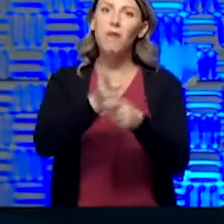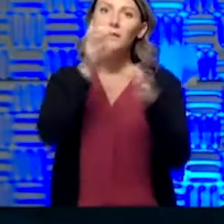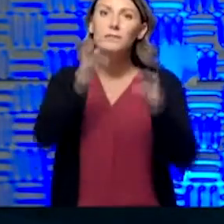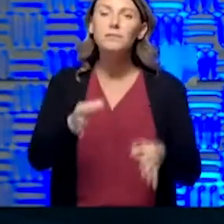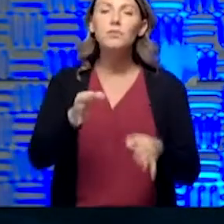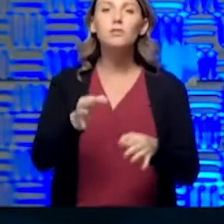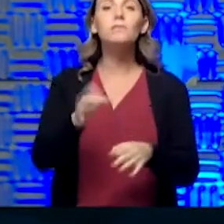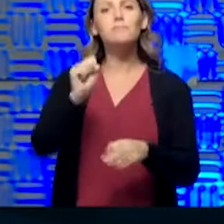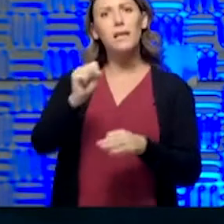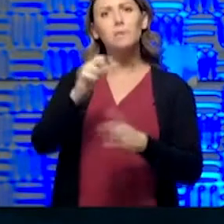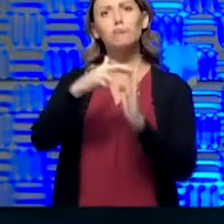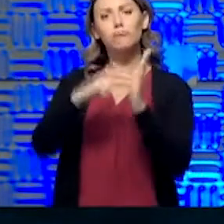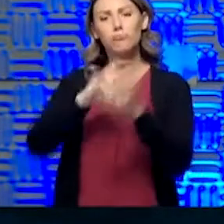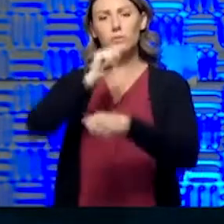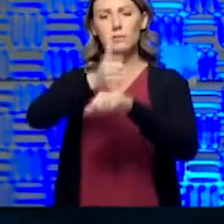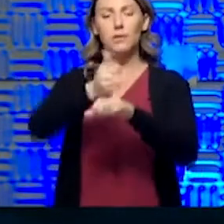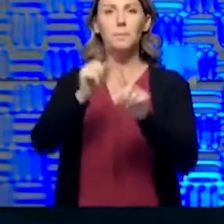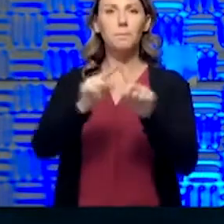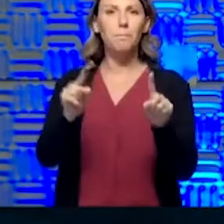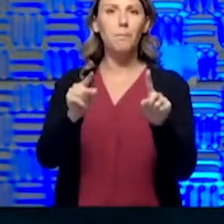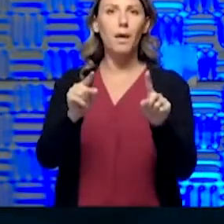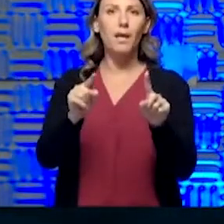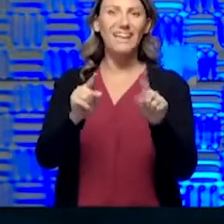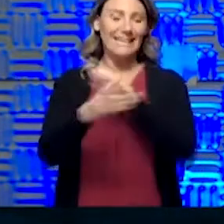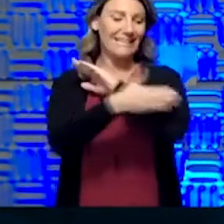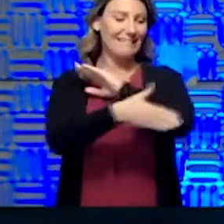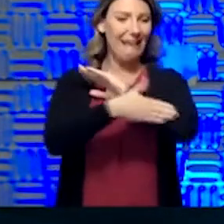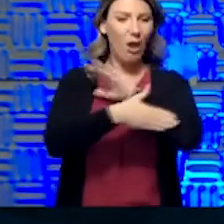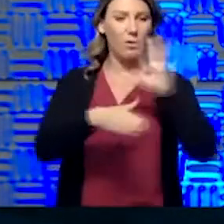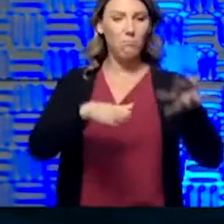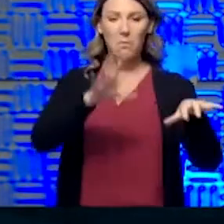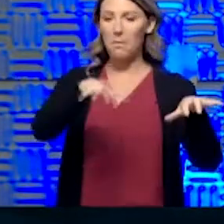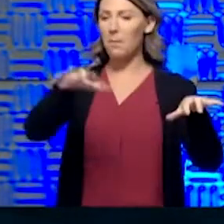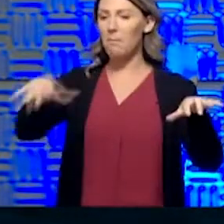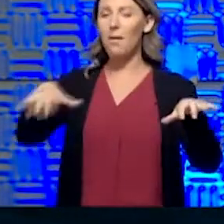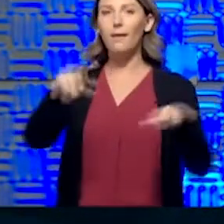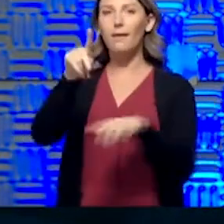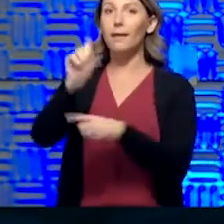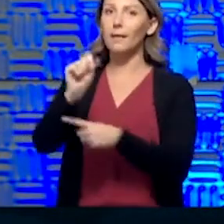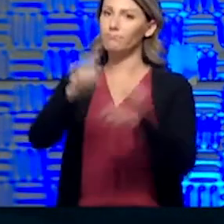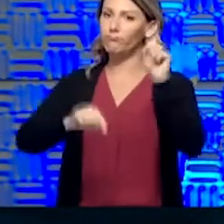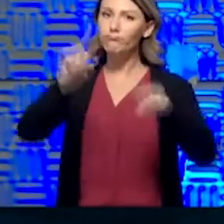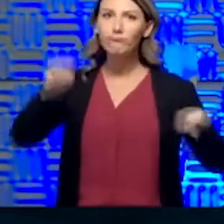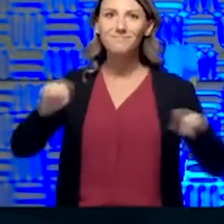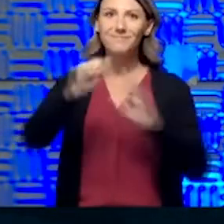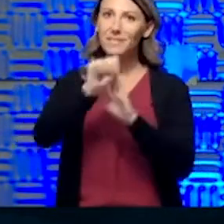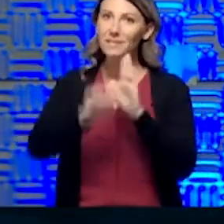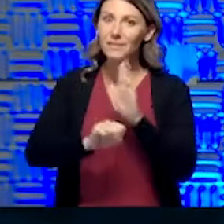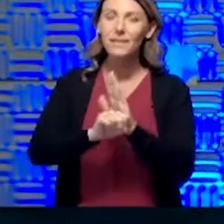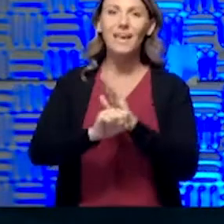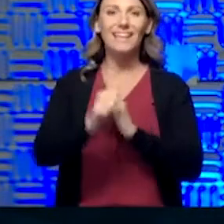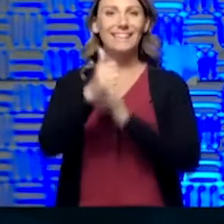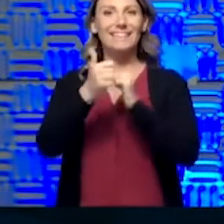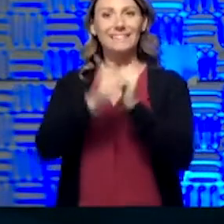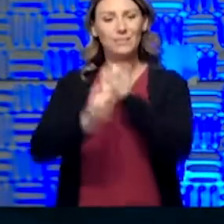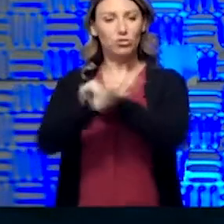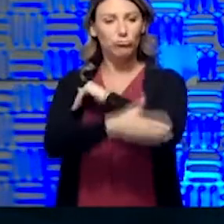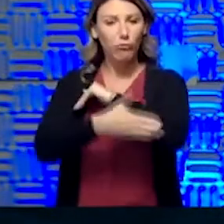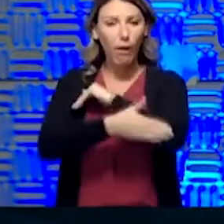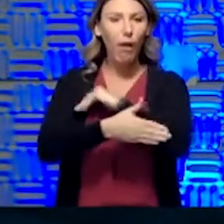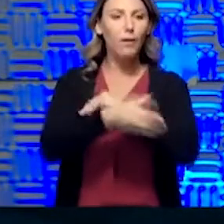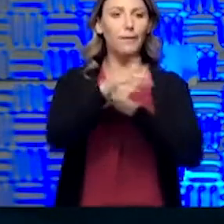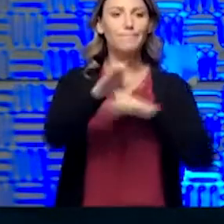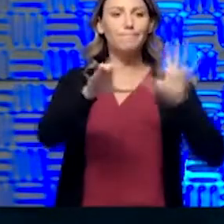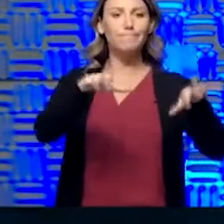but mostly it allows us county by county because Kansas is a very diverse state. It allows the counties to have a certain measure of